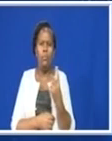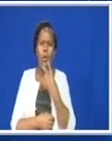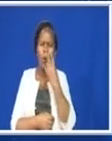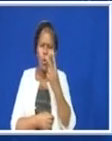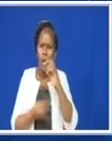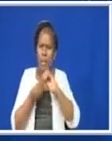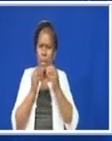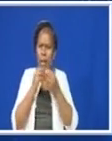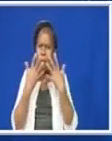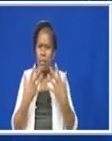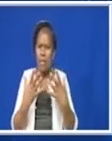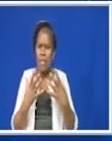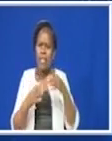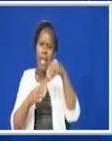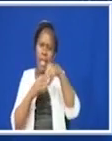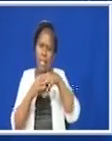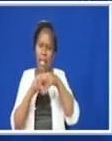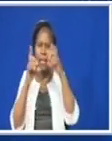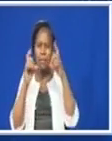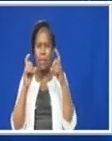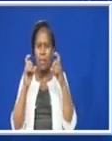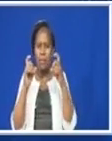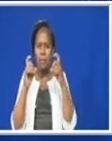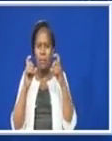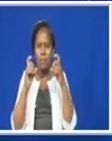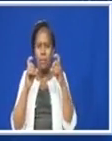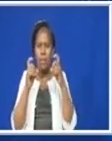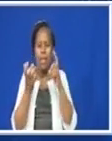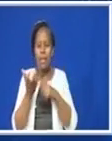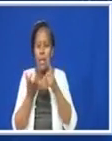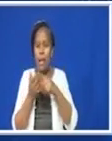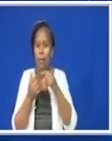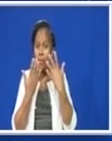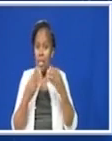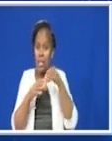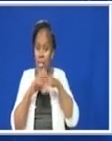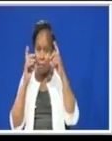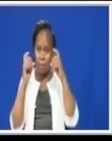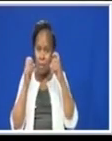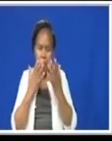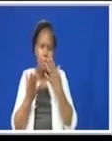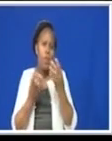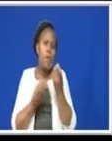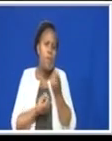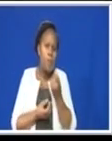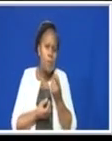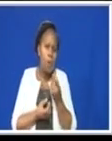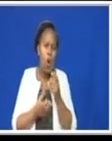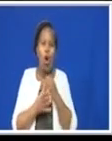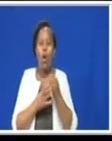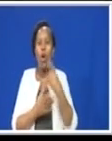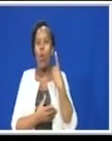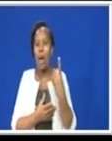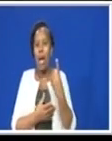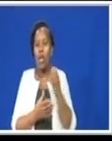at the number of features captured by the camera. The number you identify, the number of features, either there are few, either it is just one,